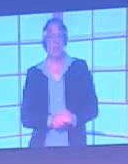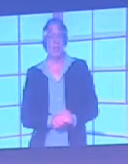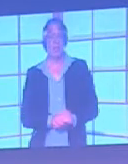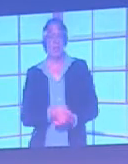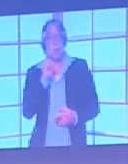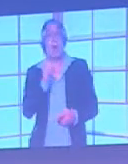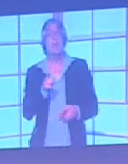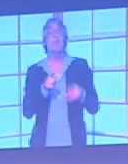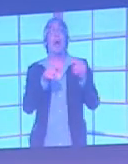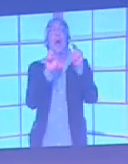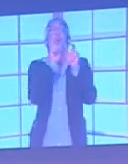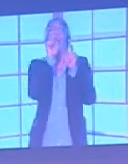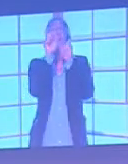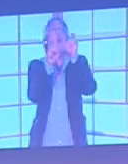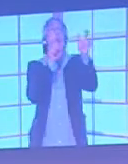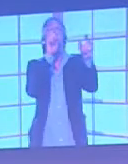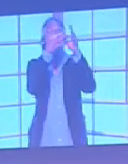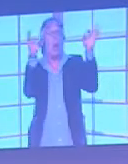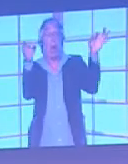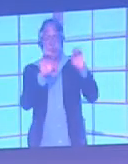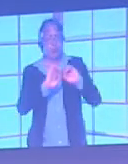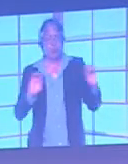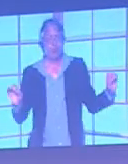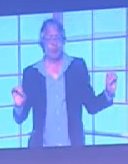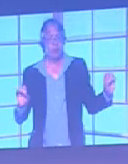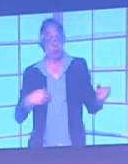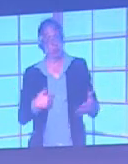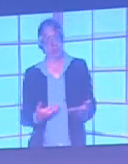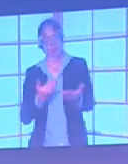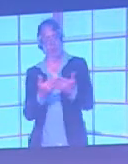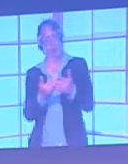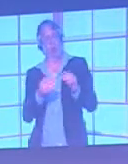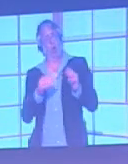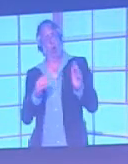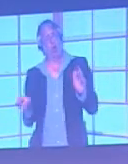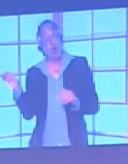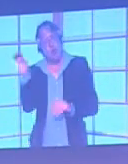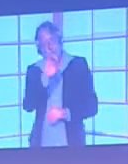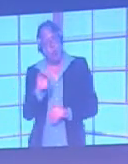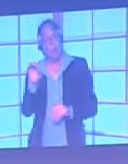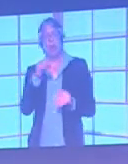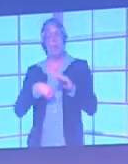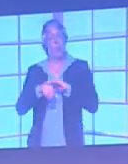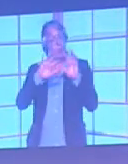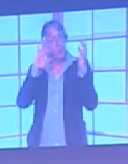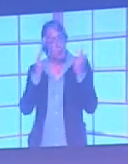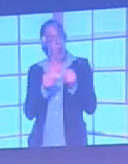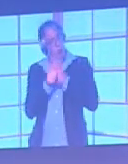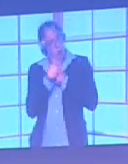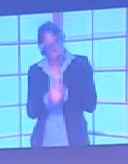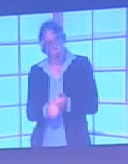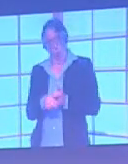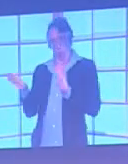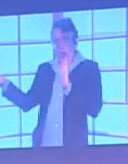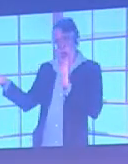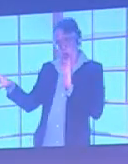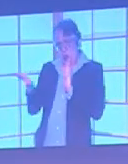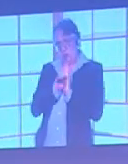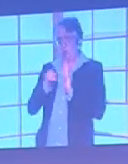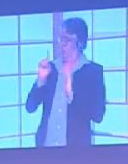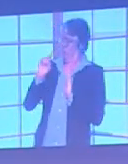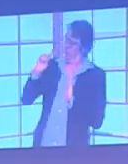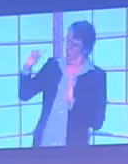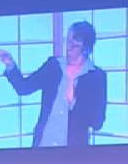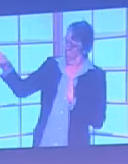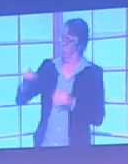language. So I would recommend that all European worldwide stadia adopt this particular code for that